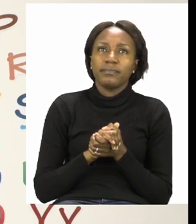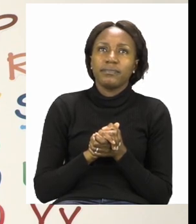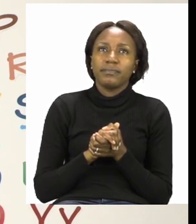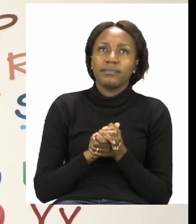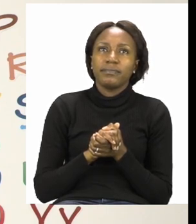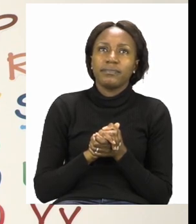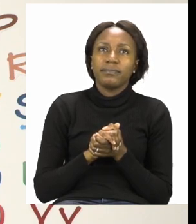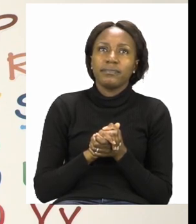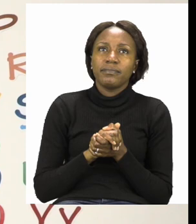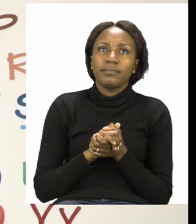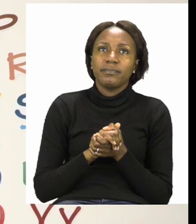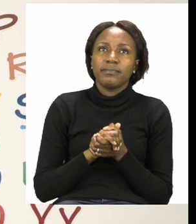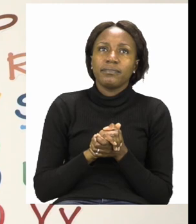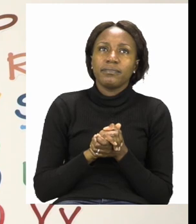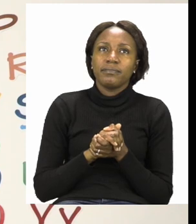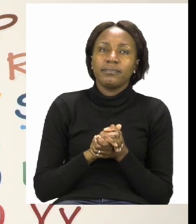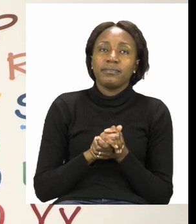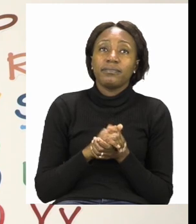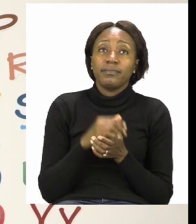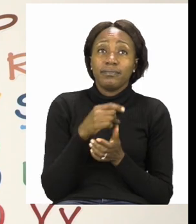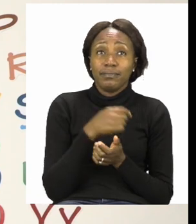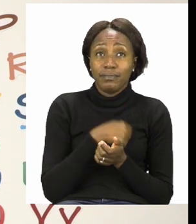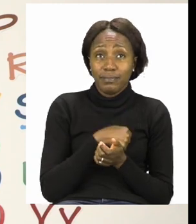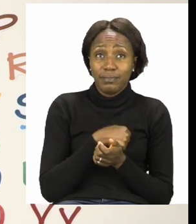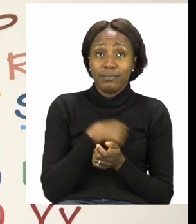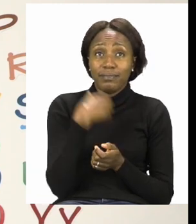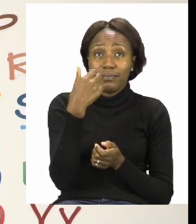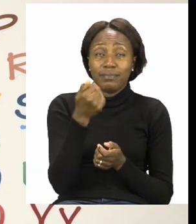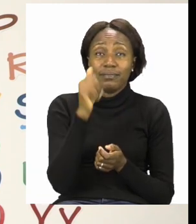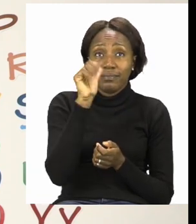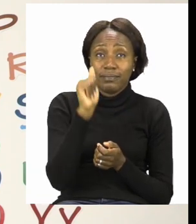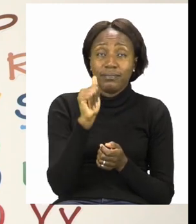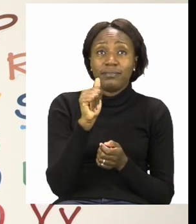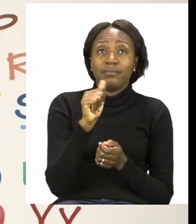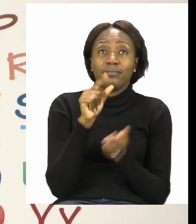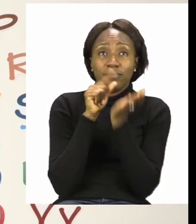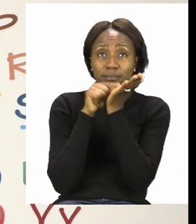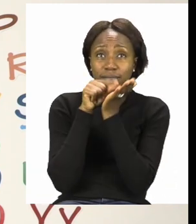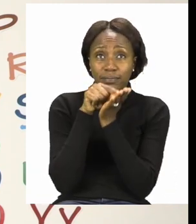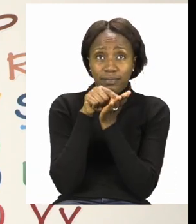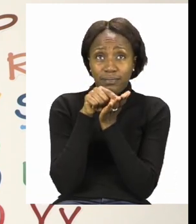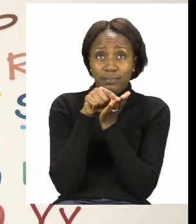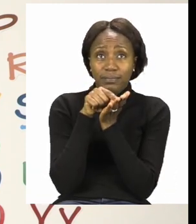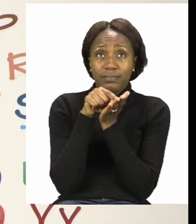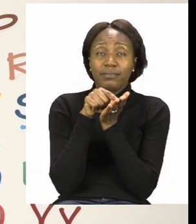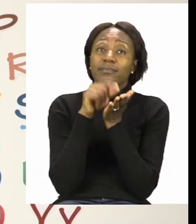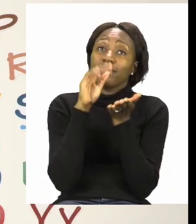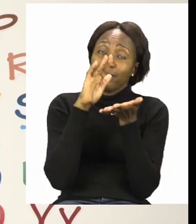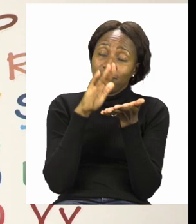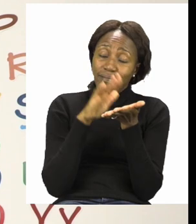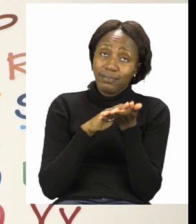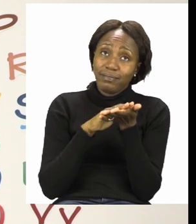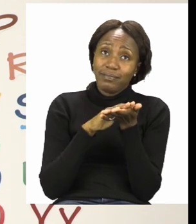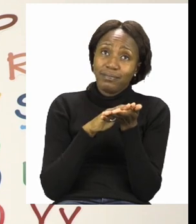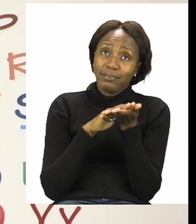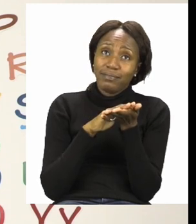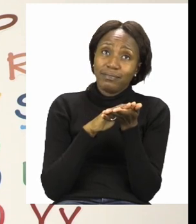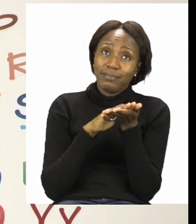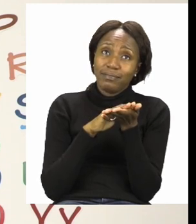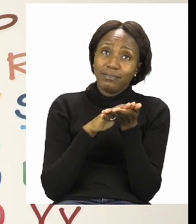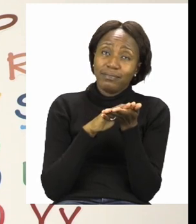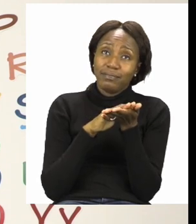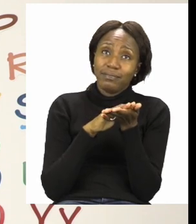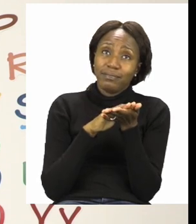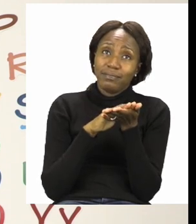Now, we can say she has a chicken. And then, instead of saying